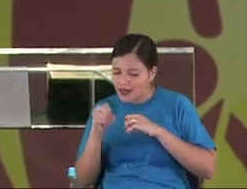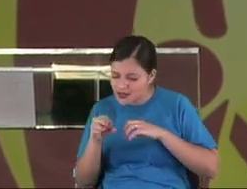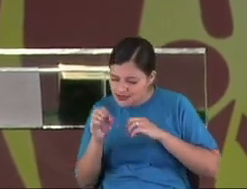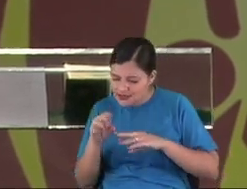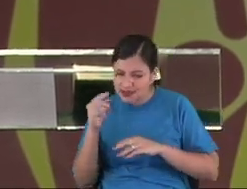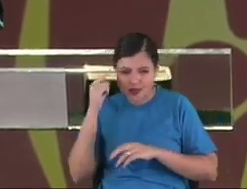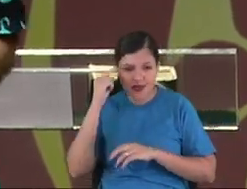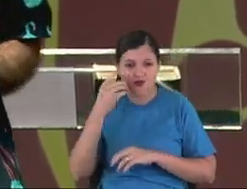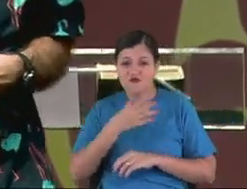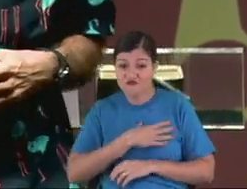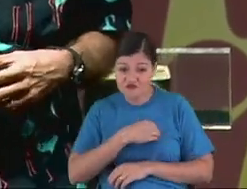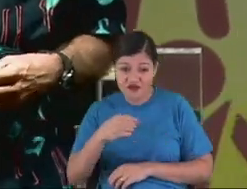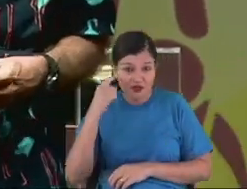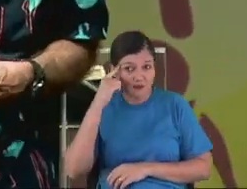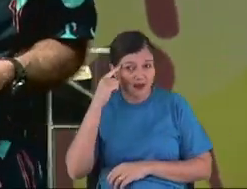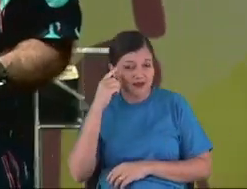less.